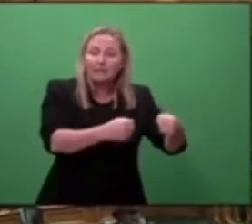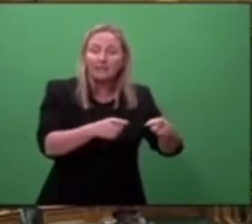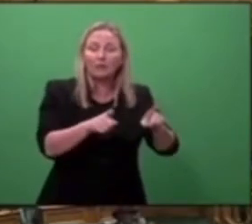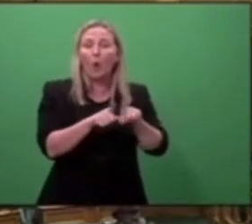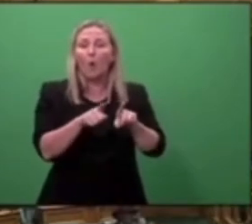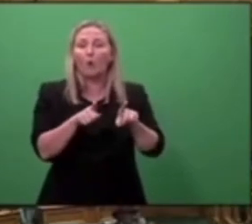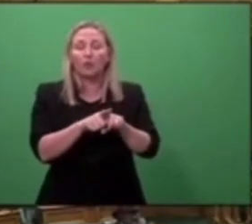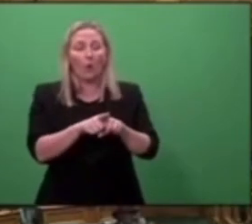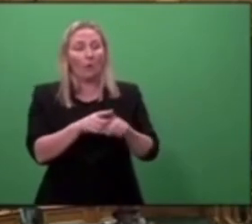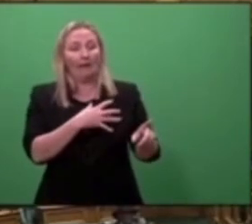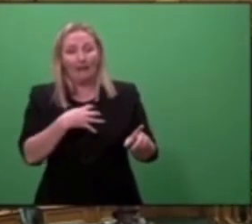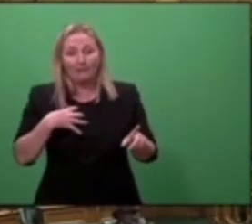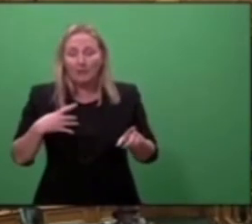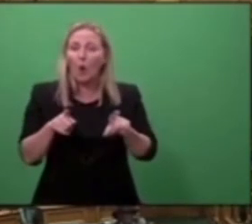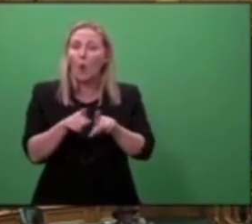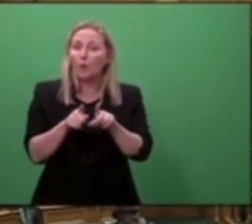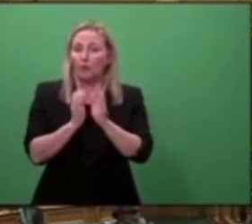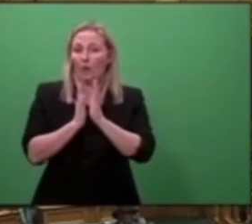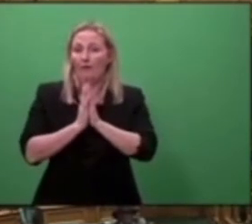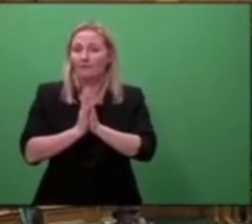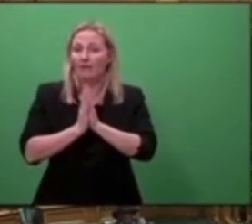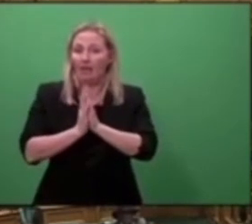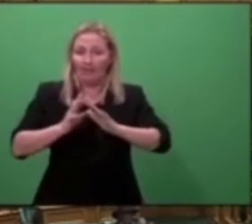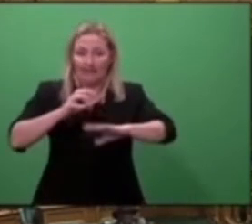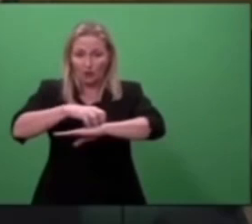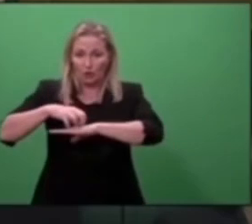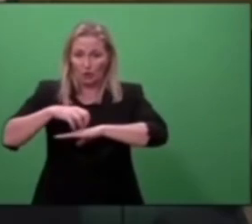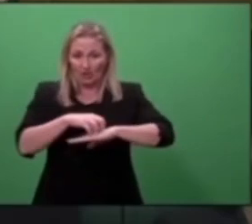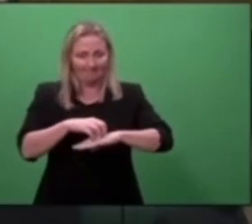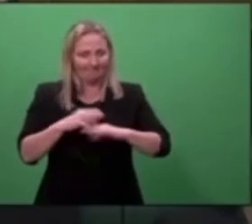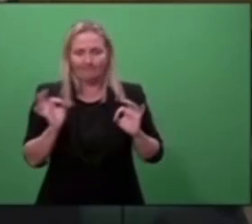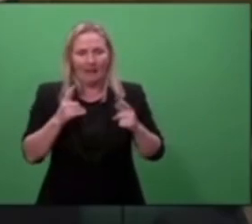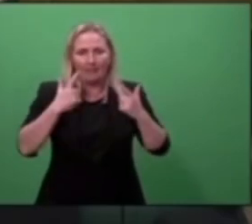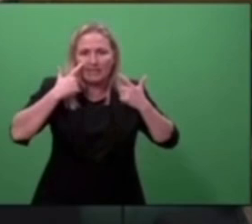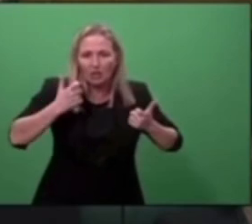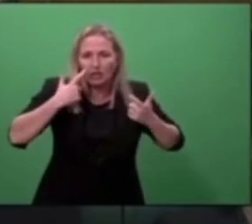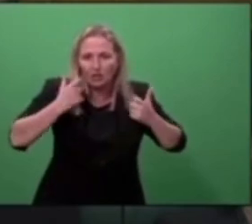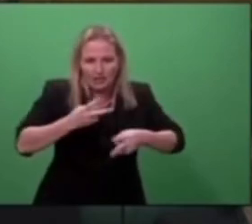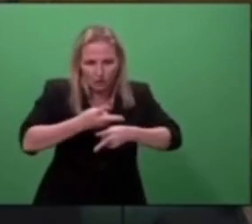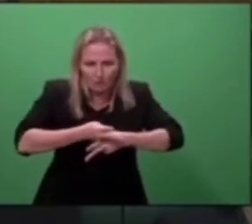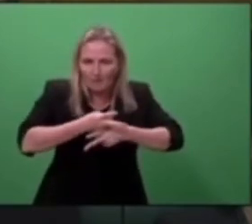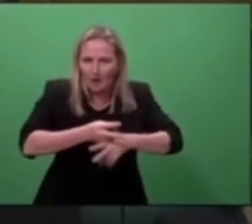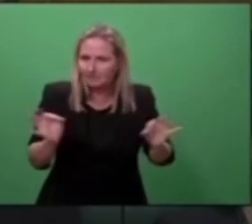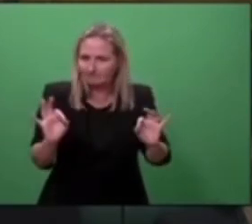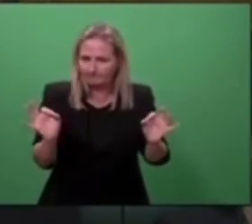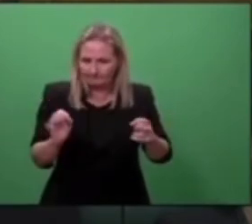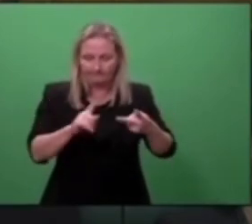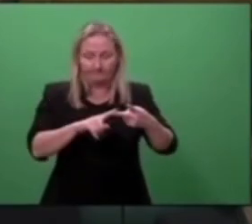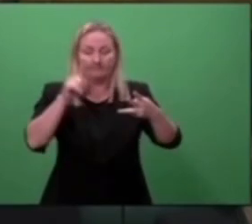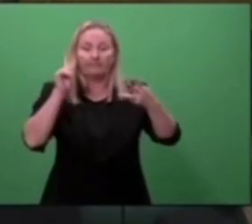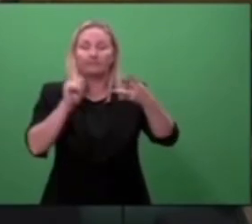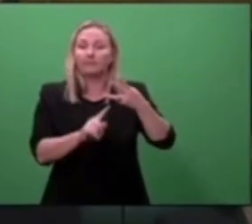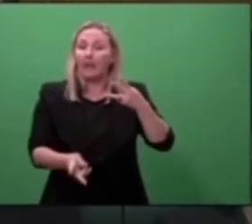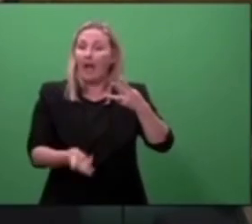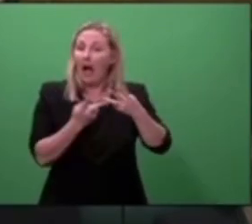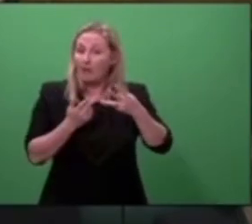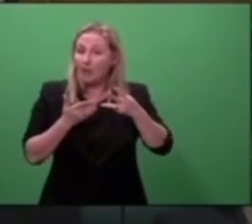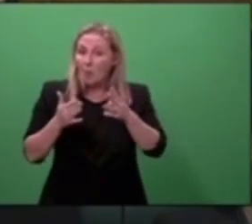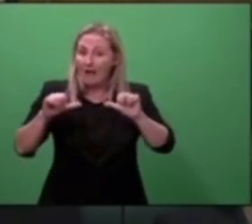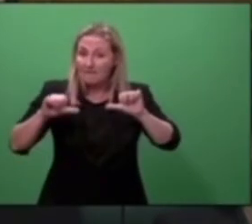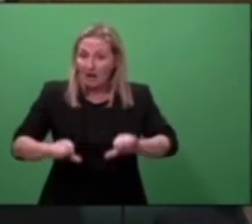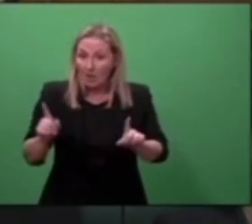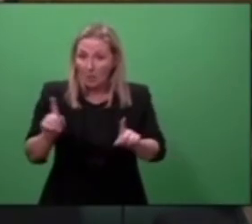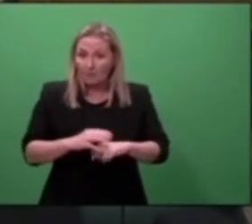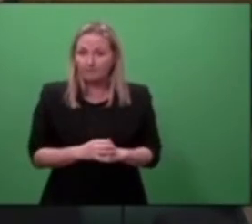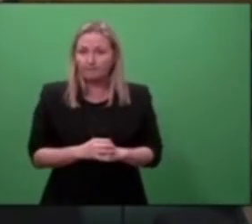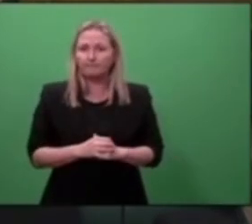And the third way that the state failed is that even when people pointed out what was wrong, and